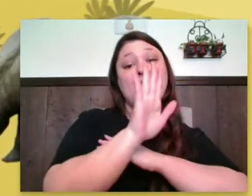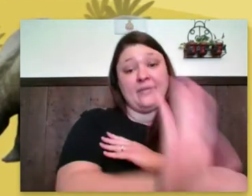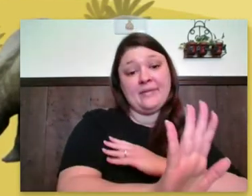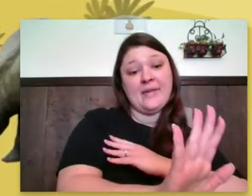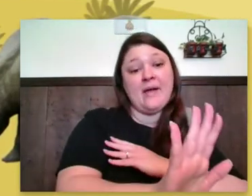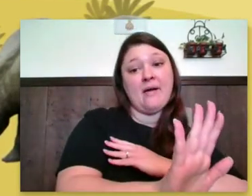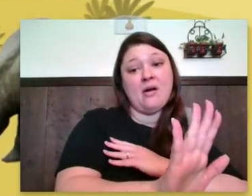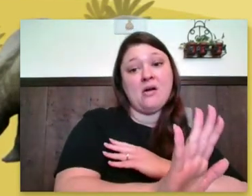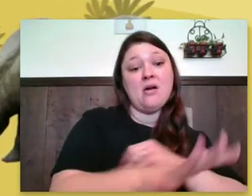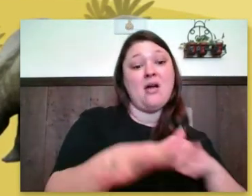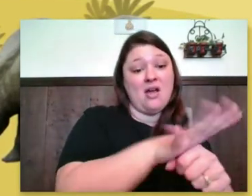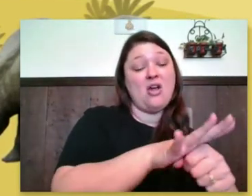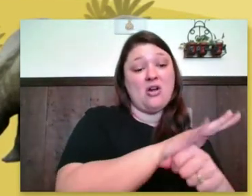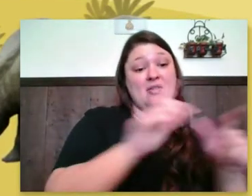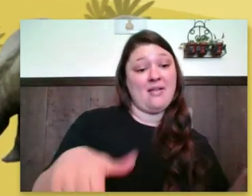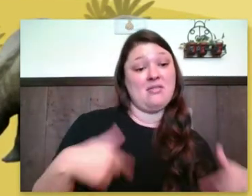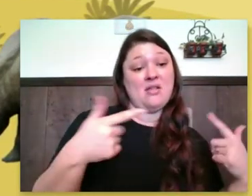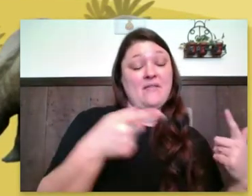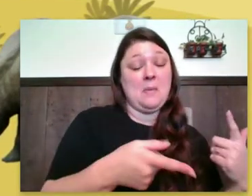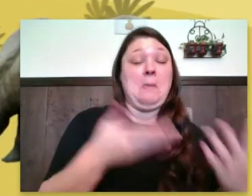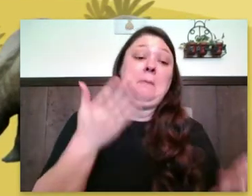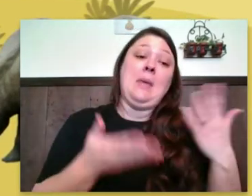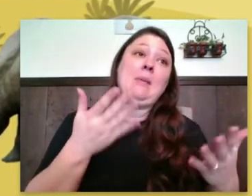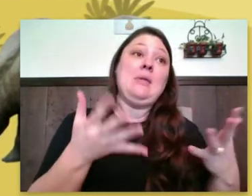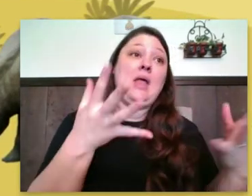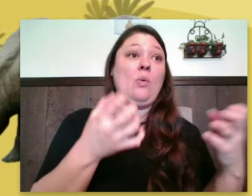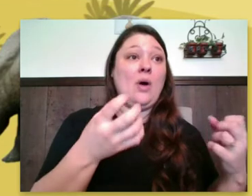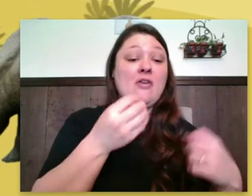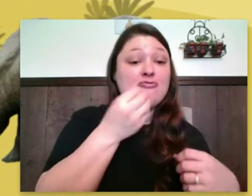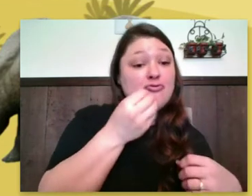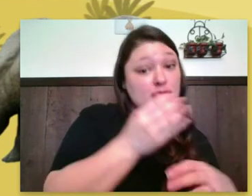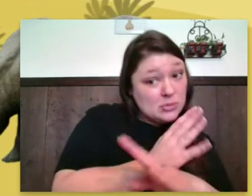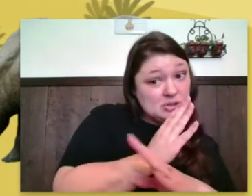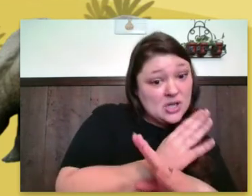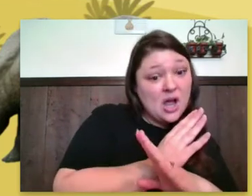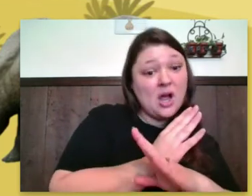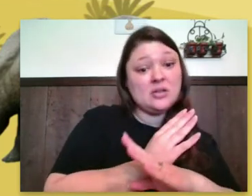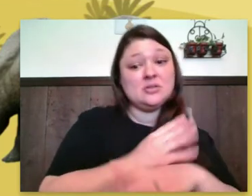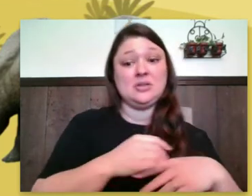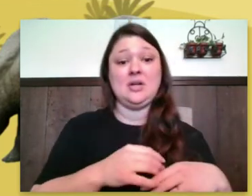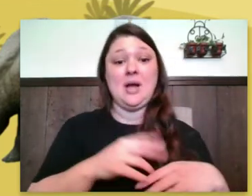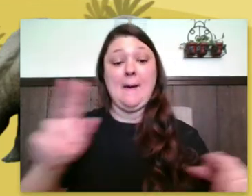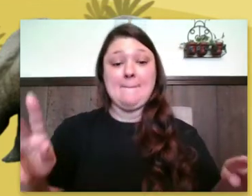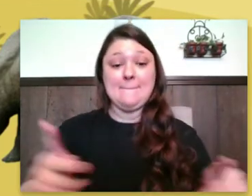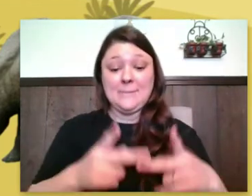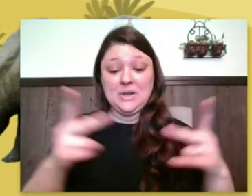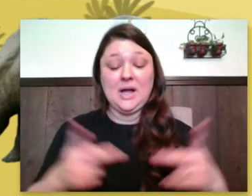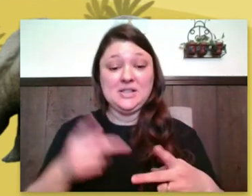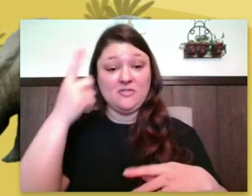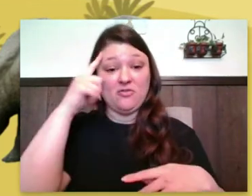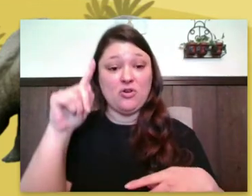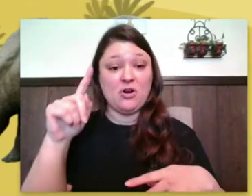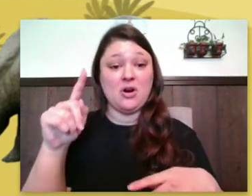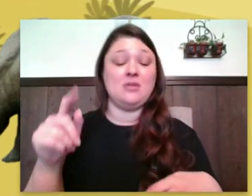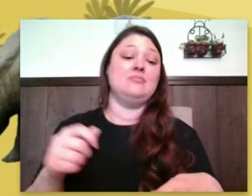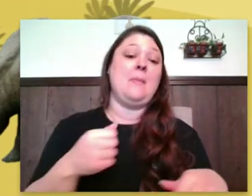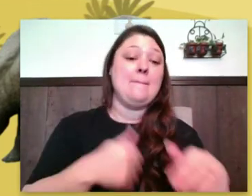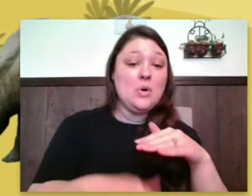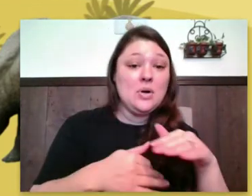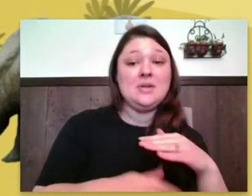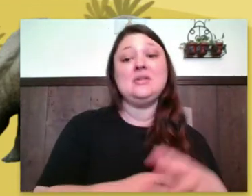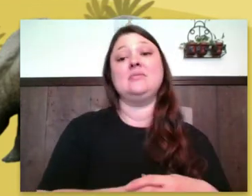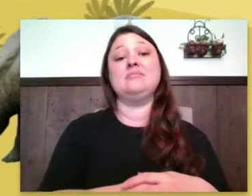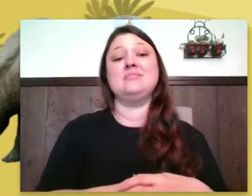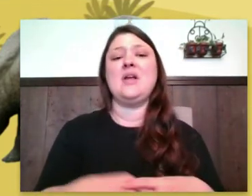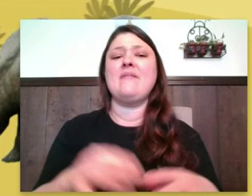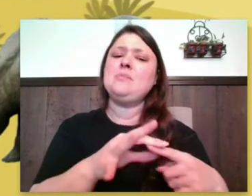they live in. Maybe they're protecting a food source, a nesting site, or they have a really good spot picked